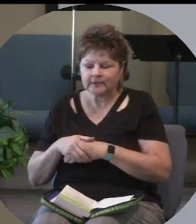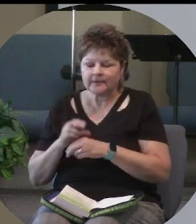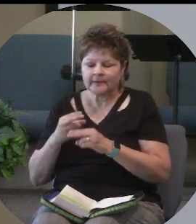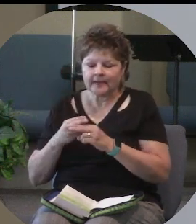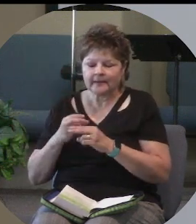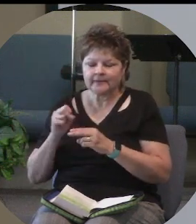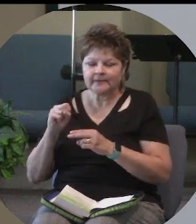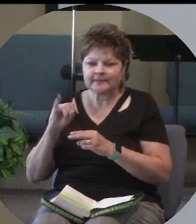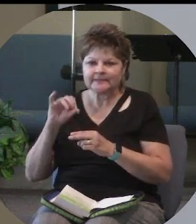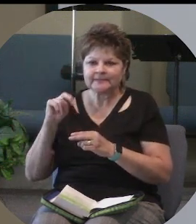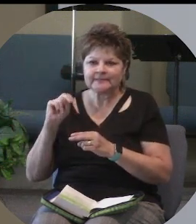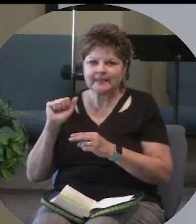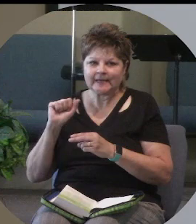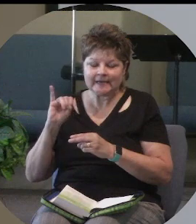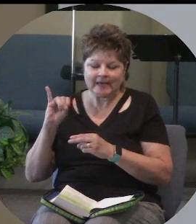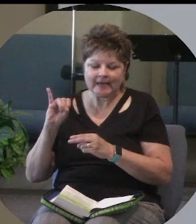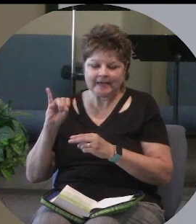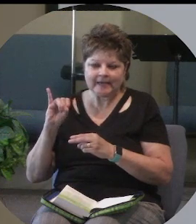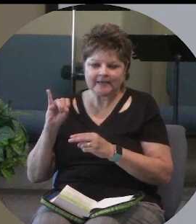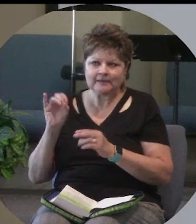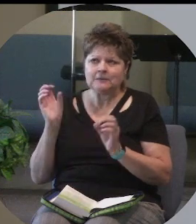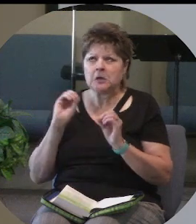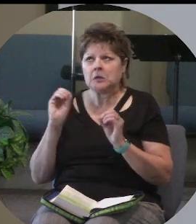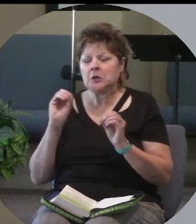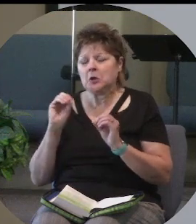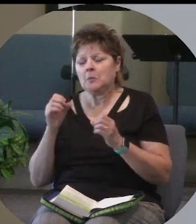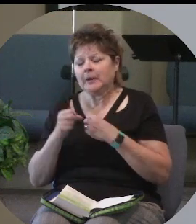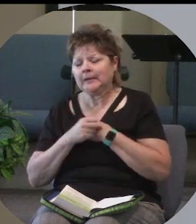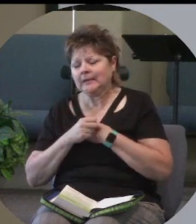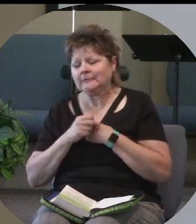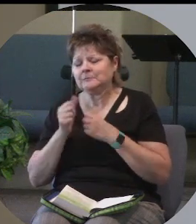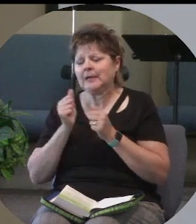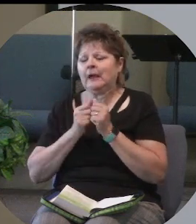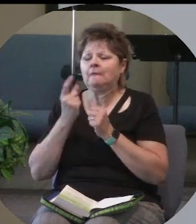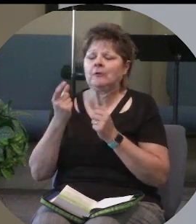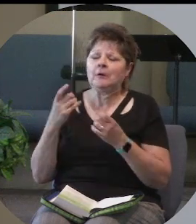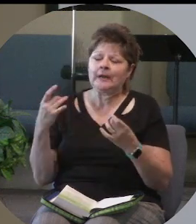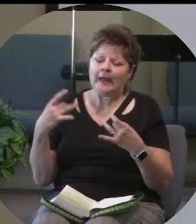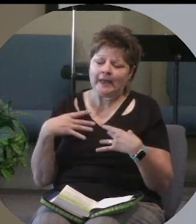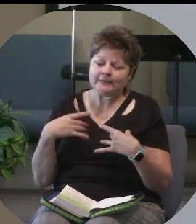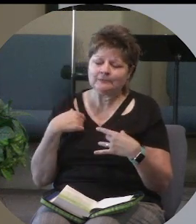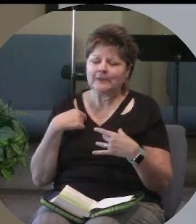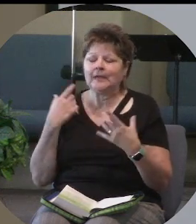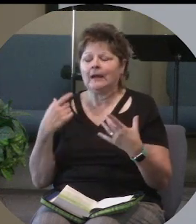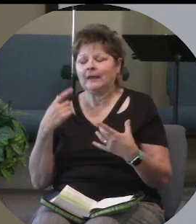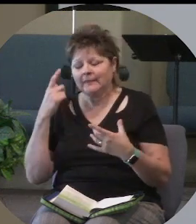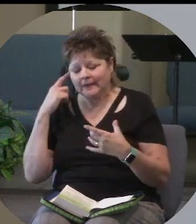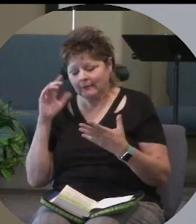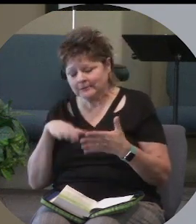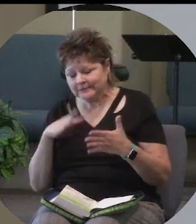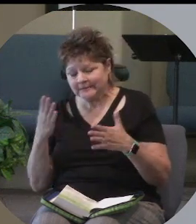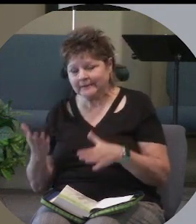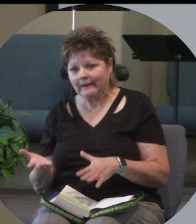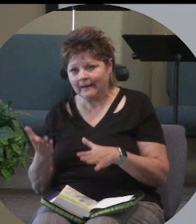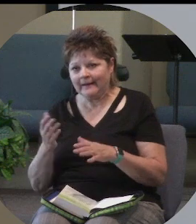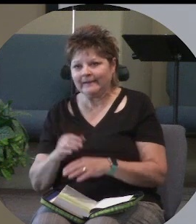I just nobody loves me. Everybody hates me. I think I'll just die.